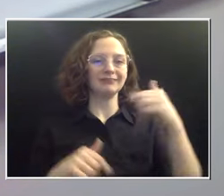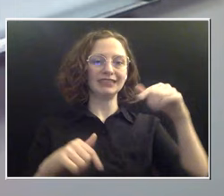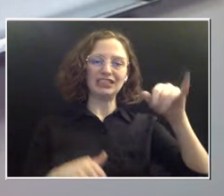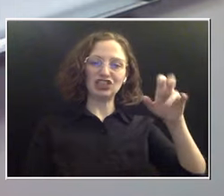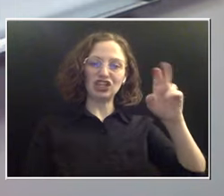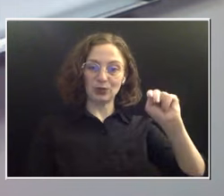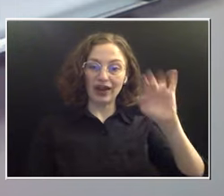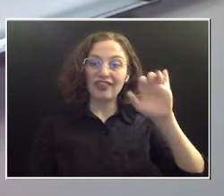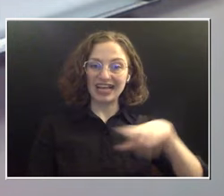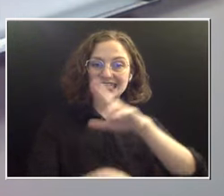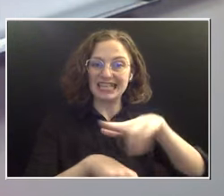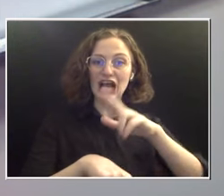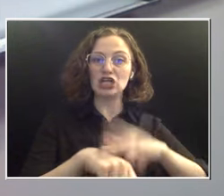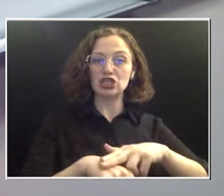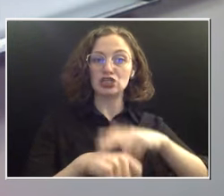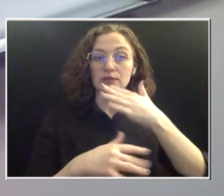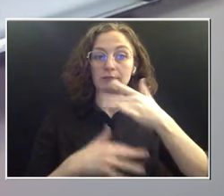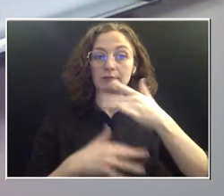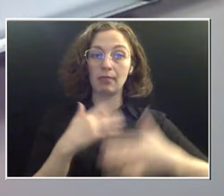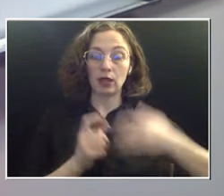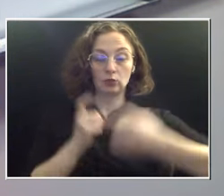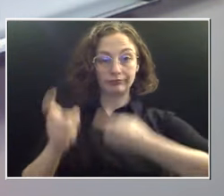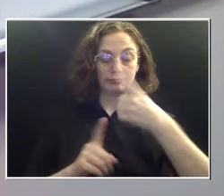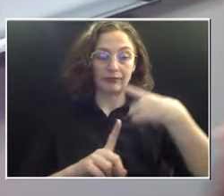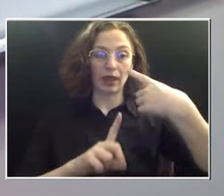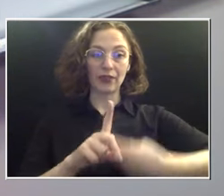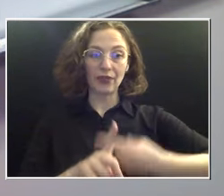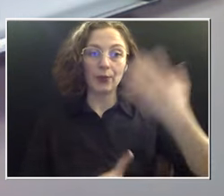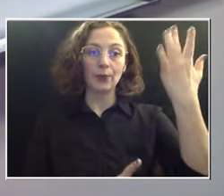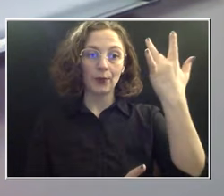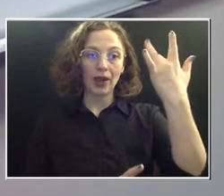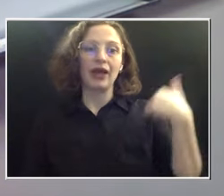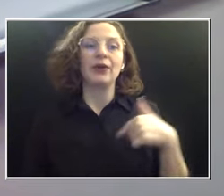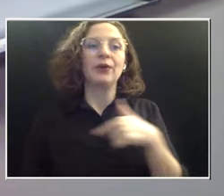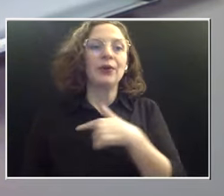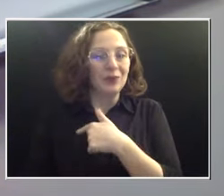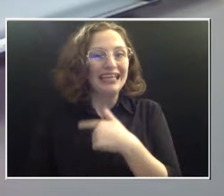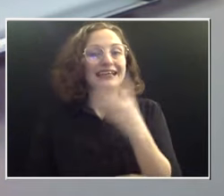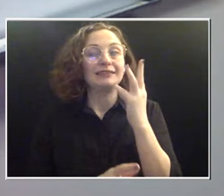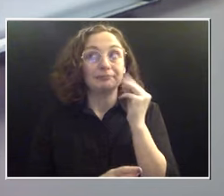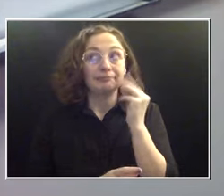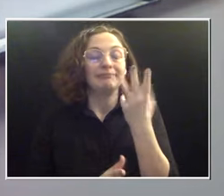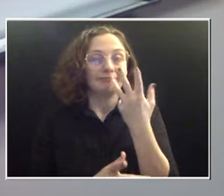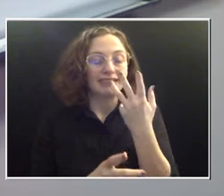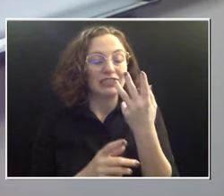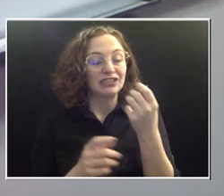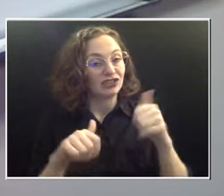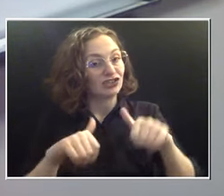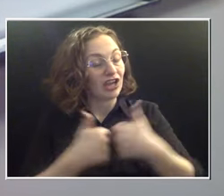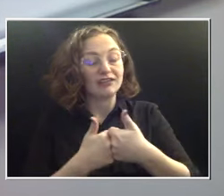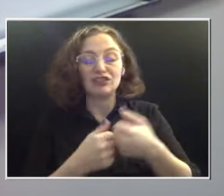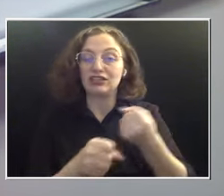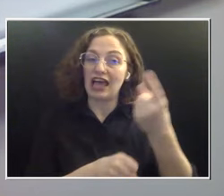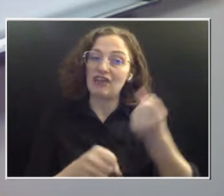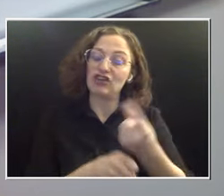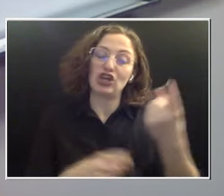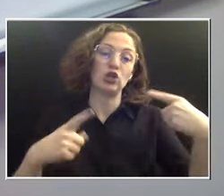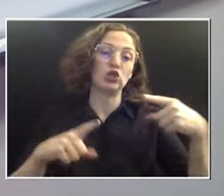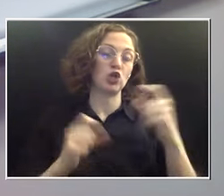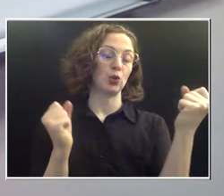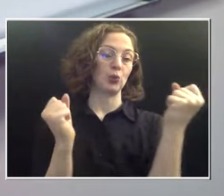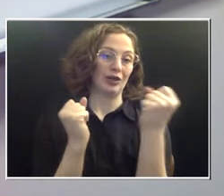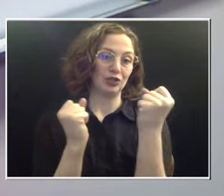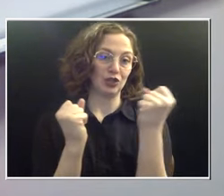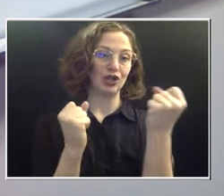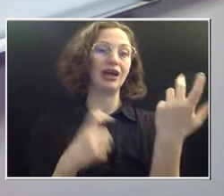challenges that we experienced. So it's not just, you know, the winter weather that keeps people away. We're about to experience some weather that we think